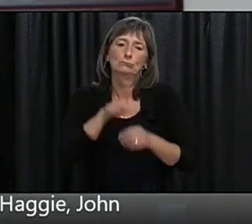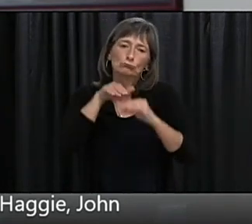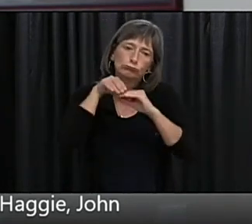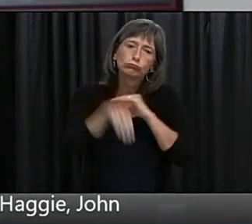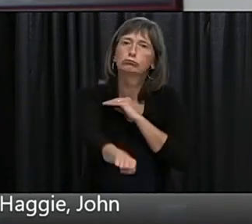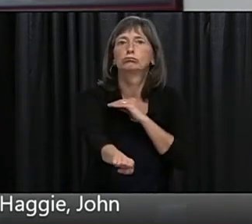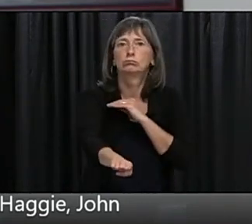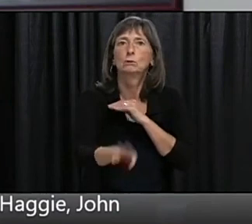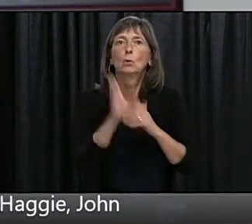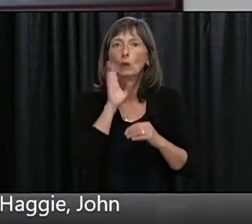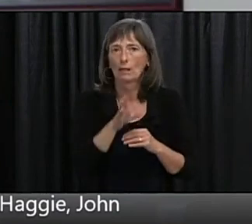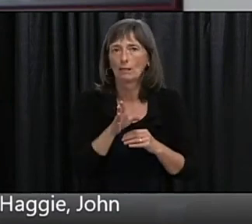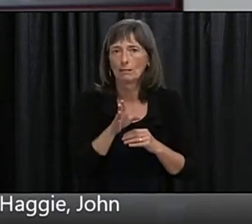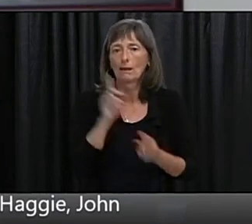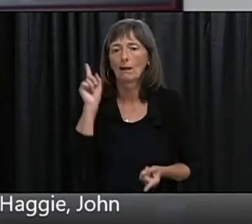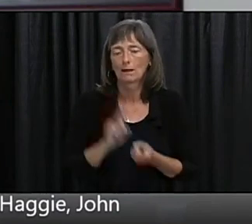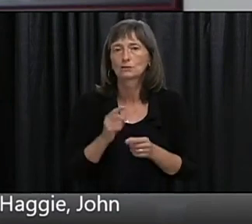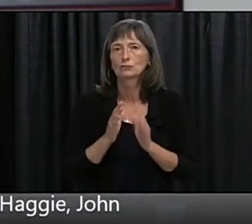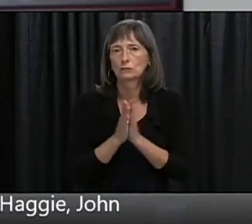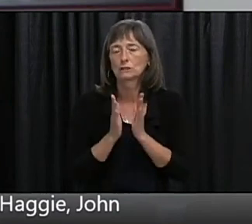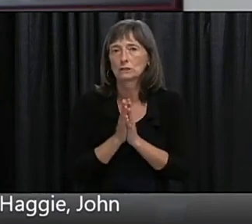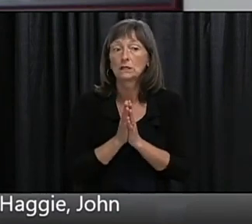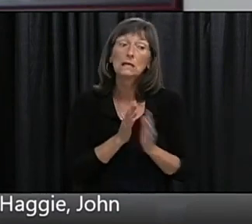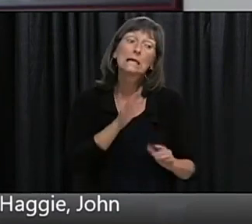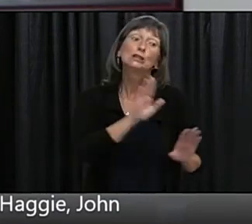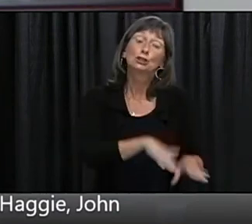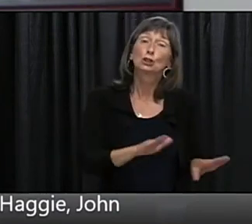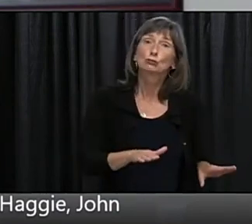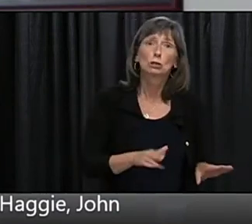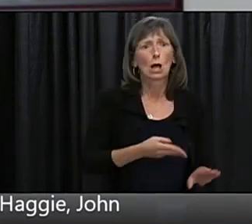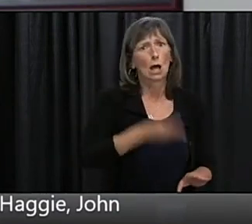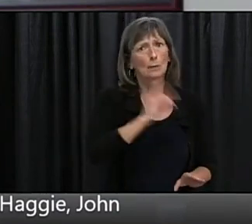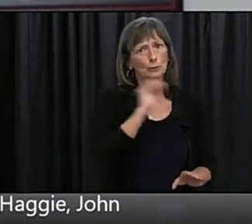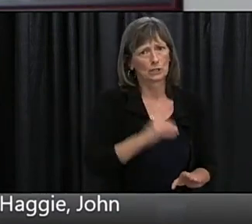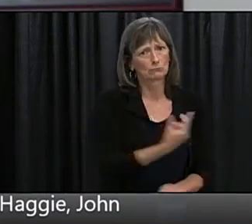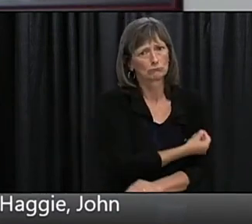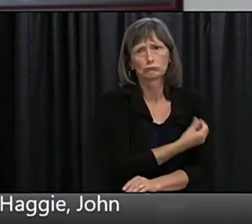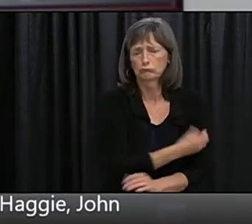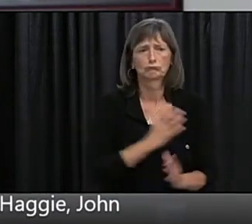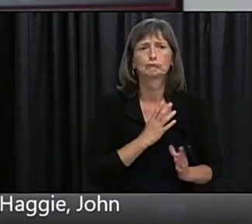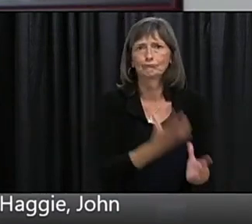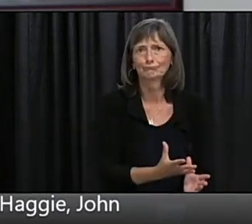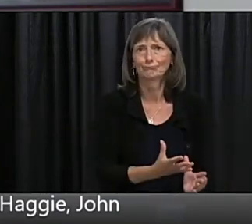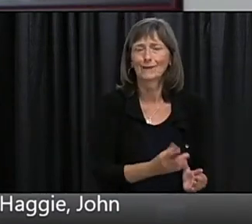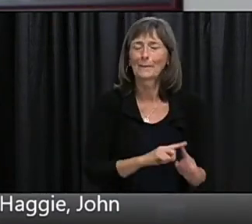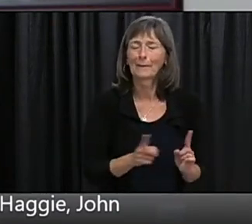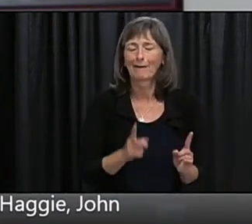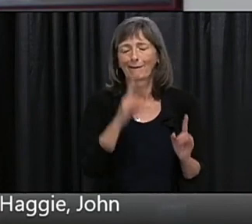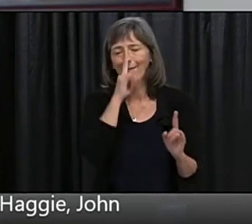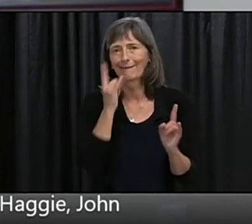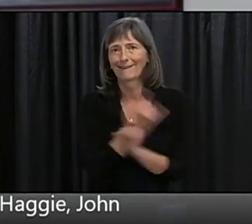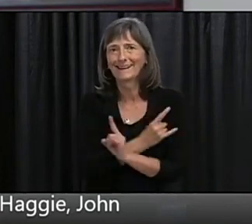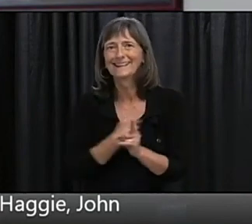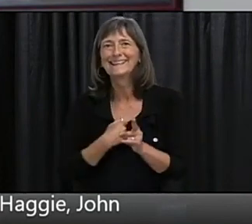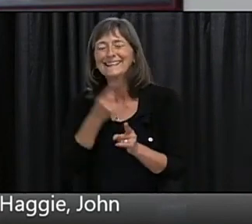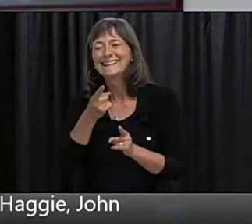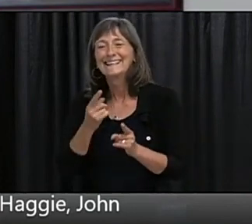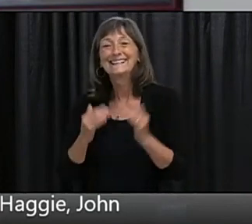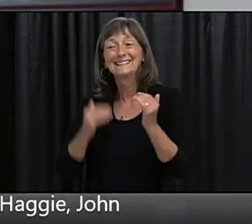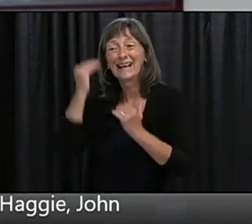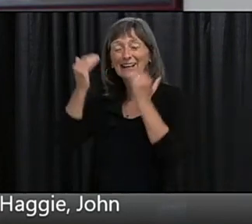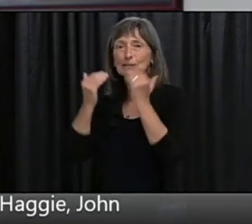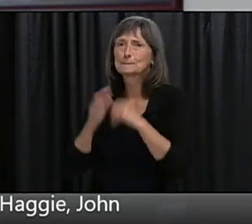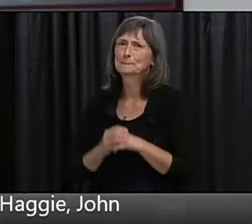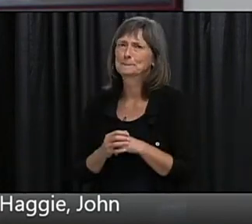everybody certainly we achieve that with children ironically when you look at the big picture this province